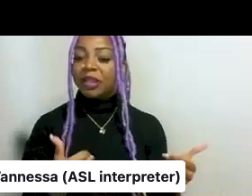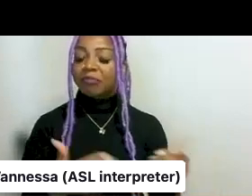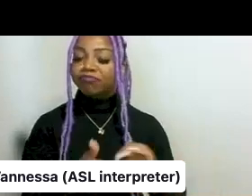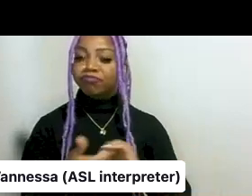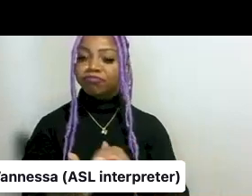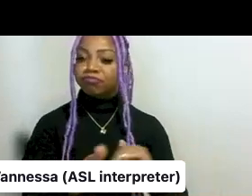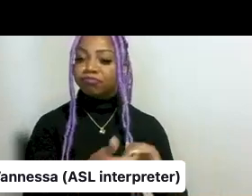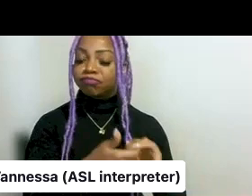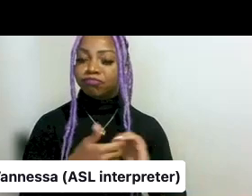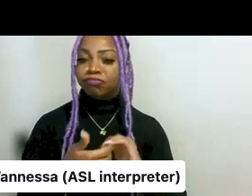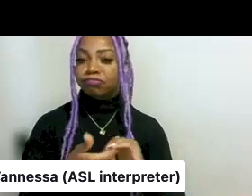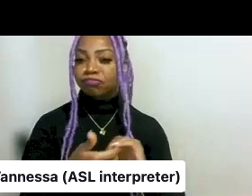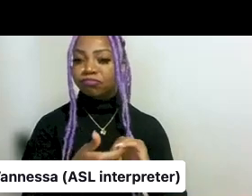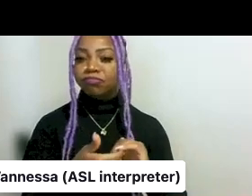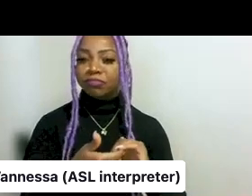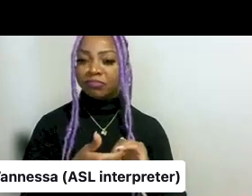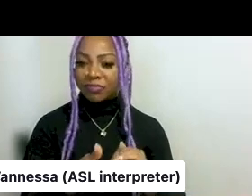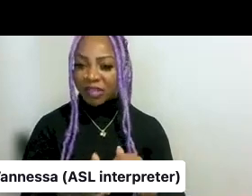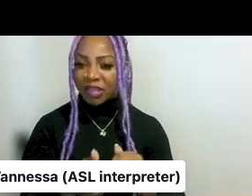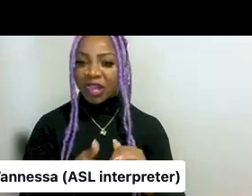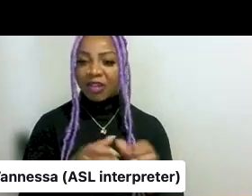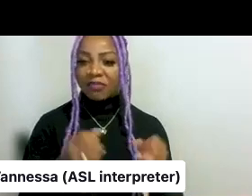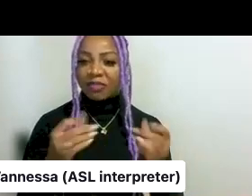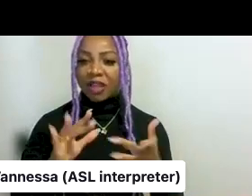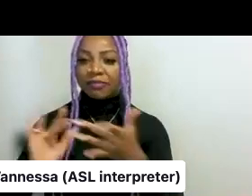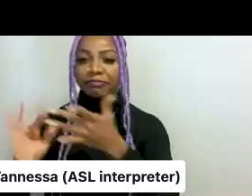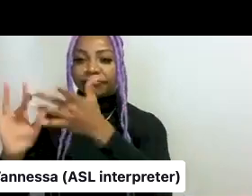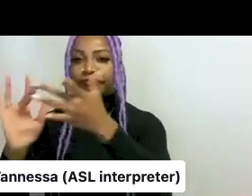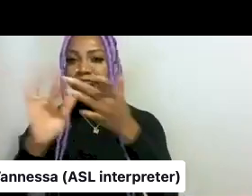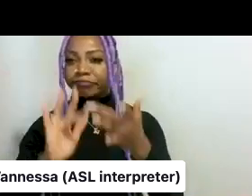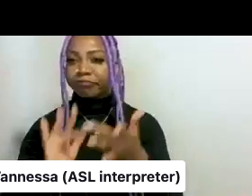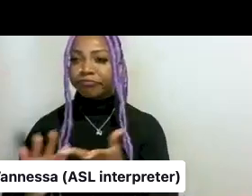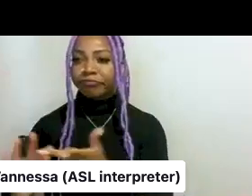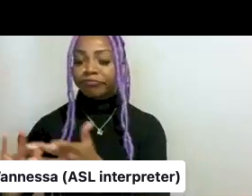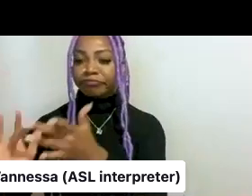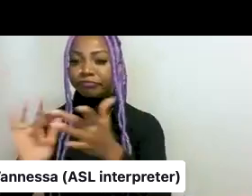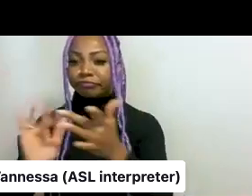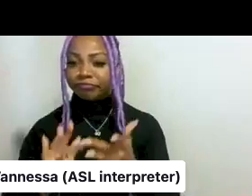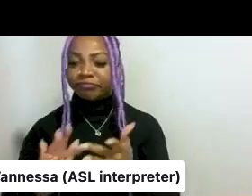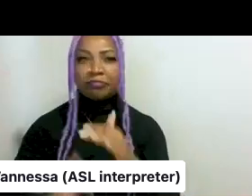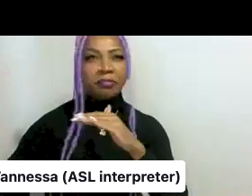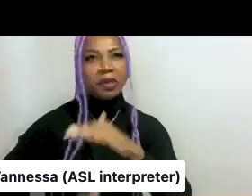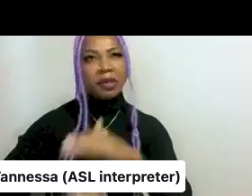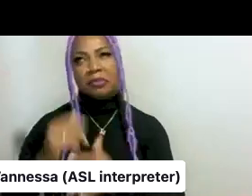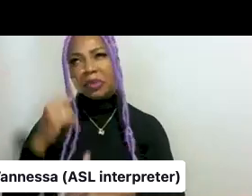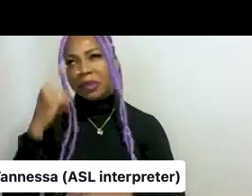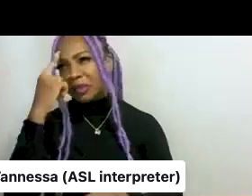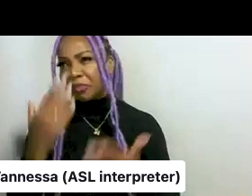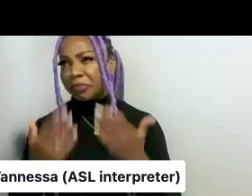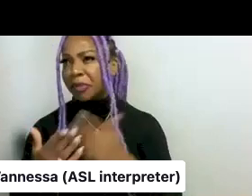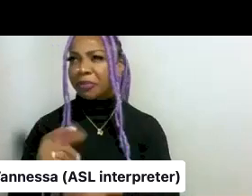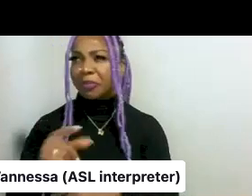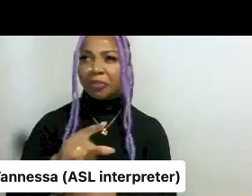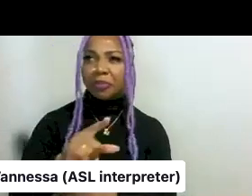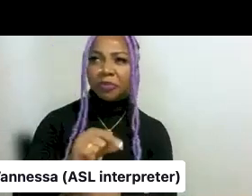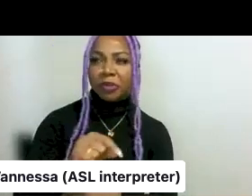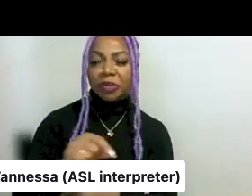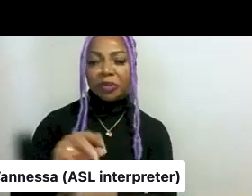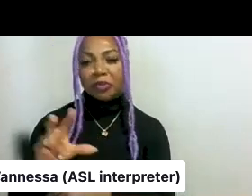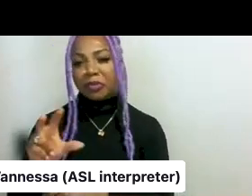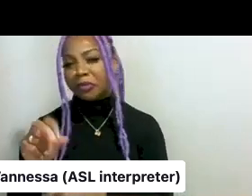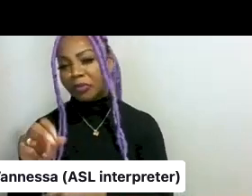extremely large network of freelancers of up to, I think, 20 or 30 people